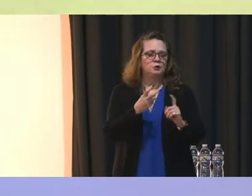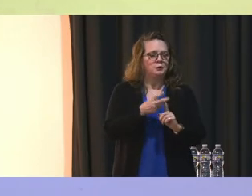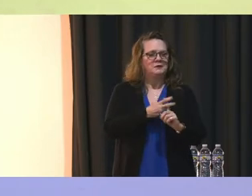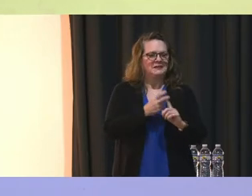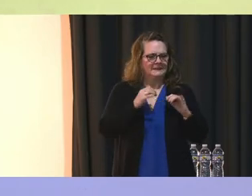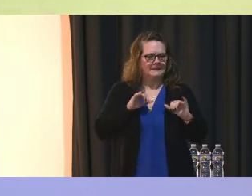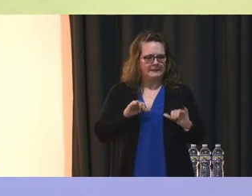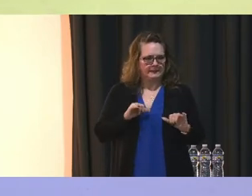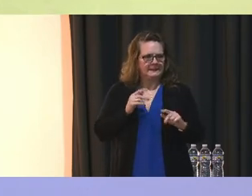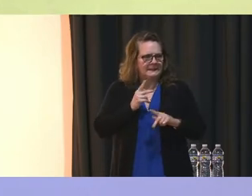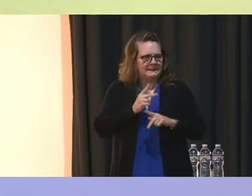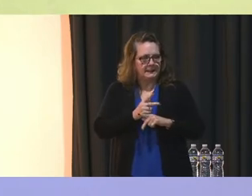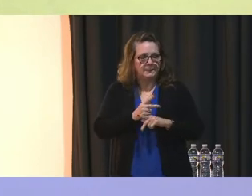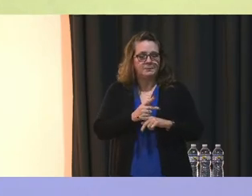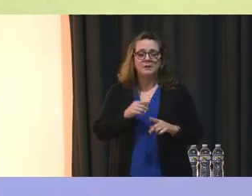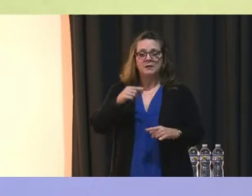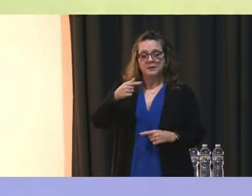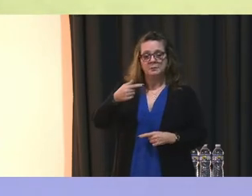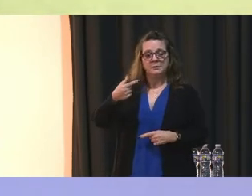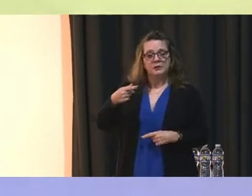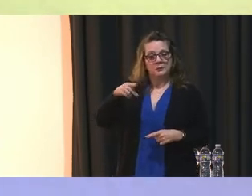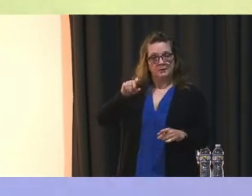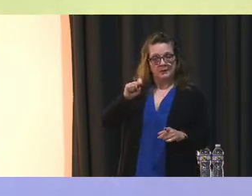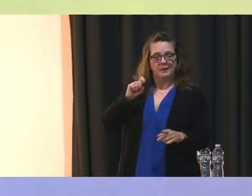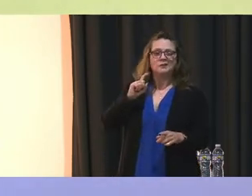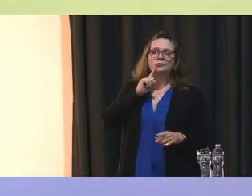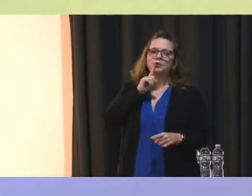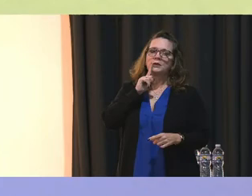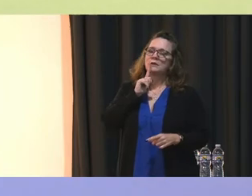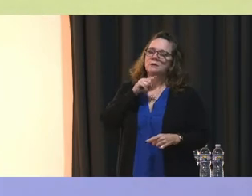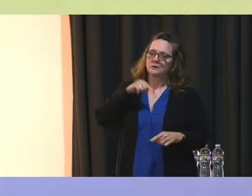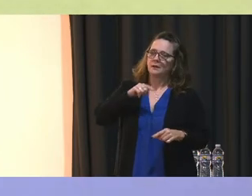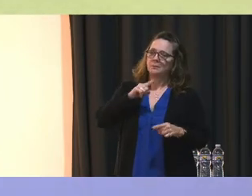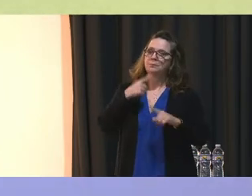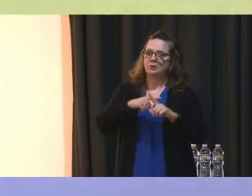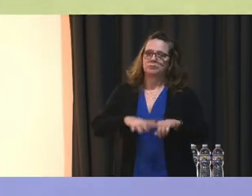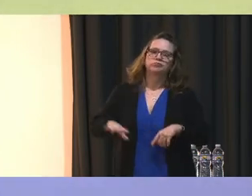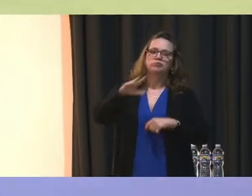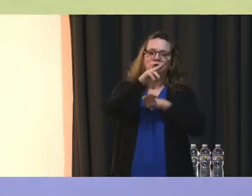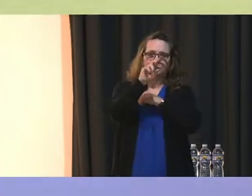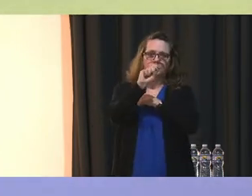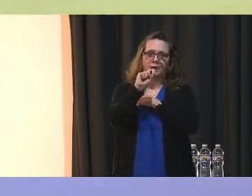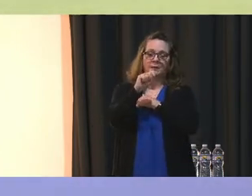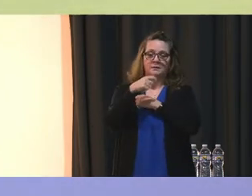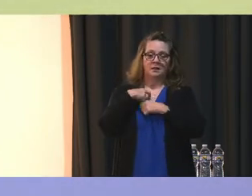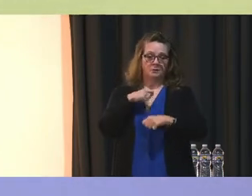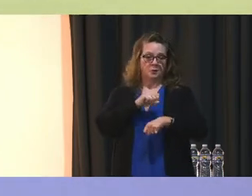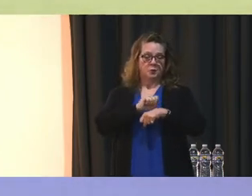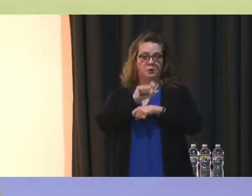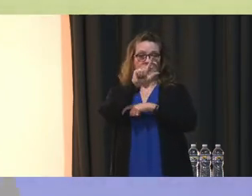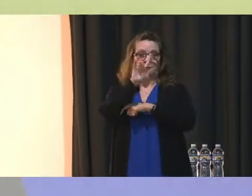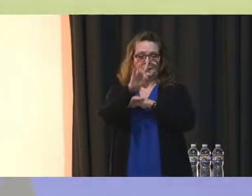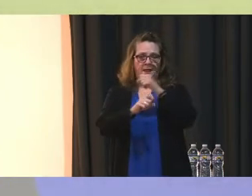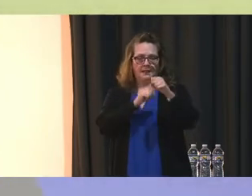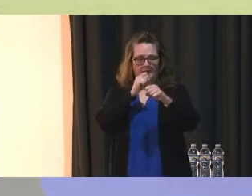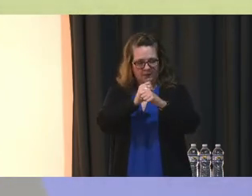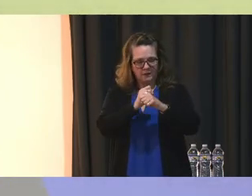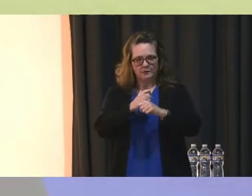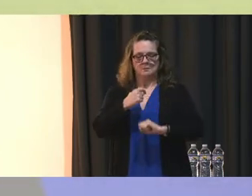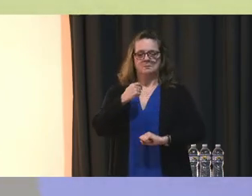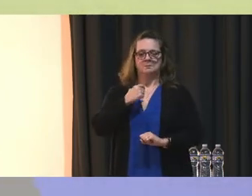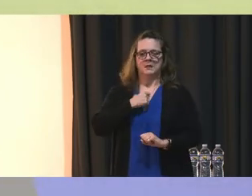only in Prince George's County, but really quite across the country As I mentioned in my 28 years, I've had a chance to spend time